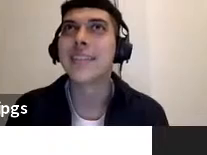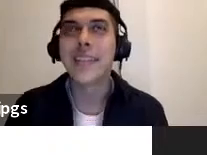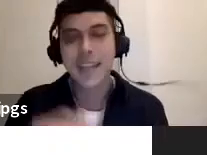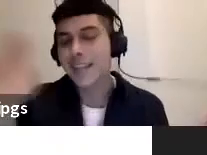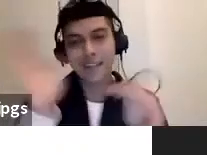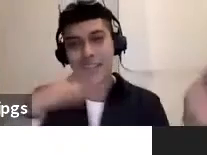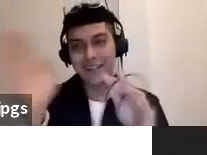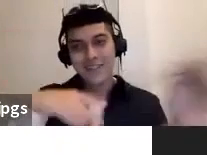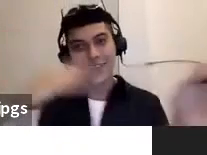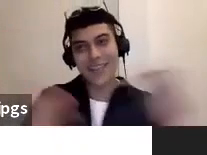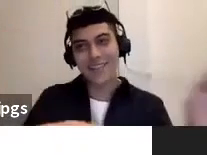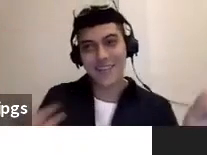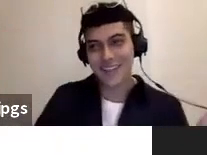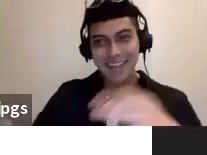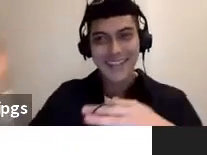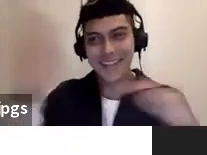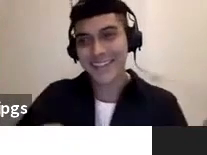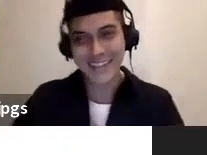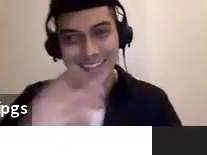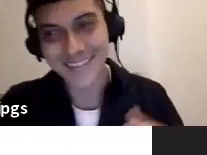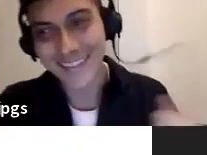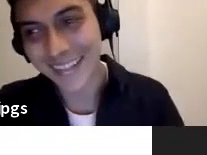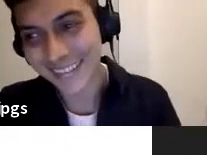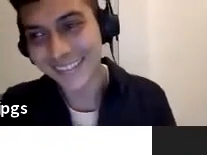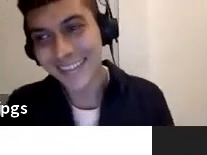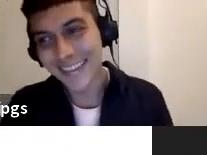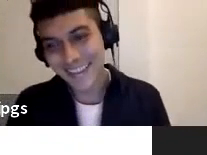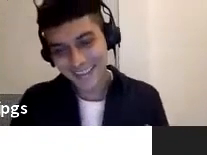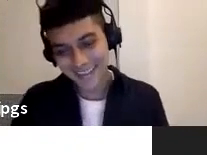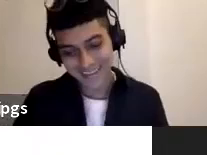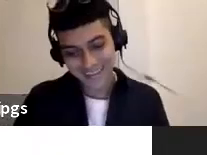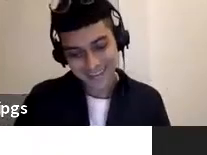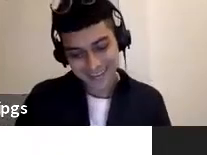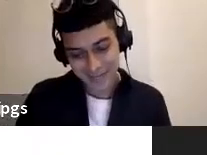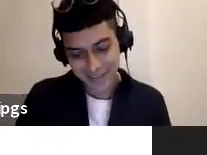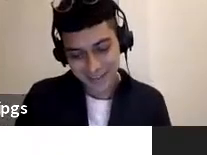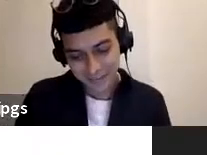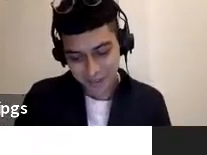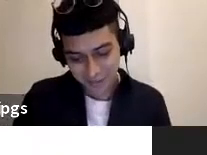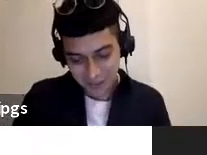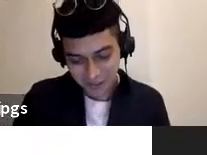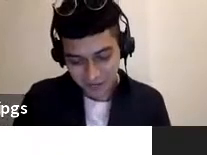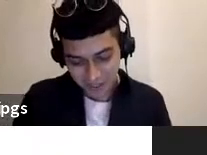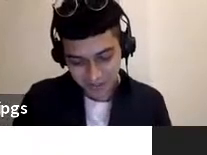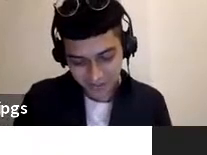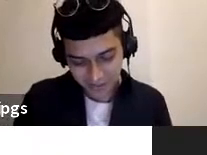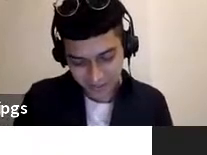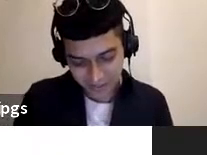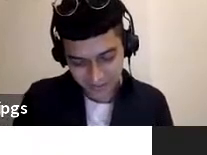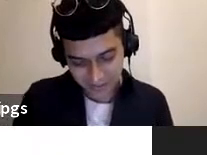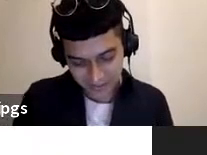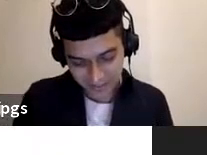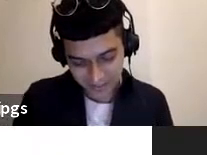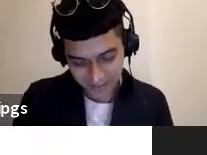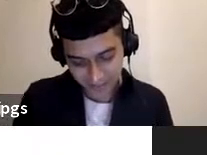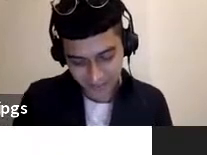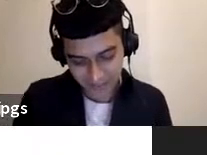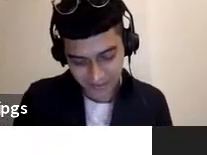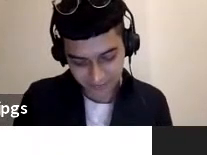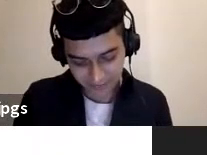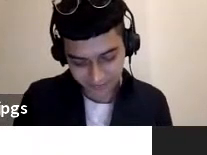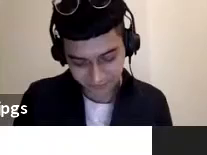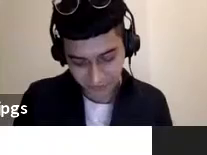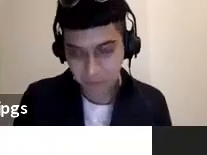internet but never mind that's that's coming again too but but what do you actually think of like